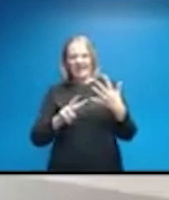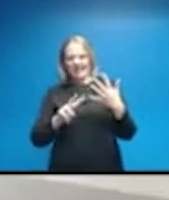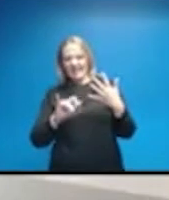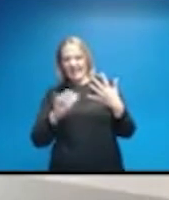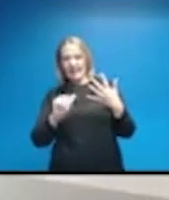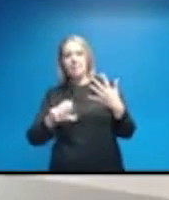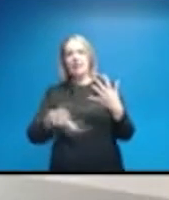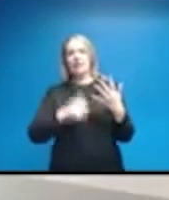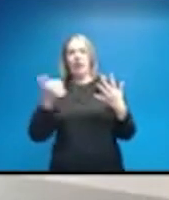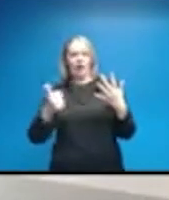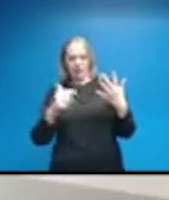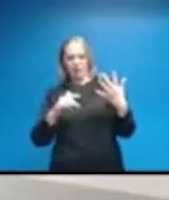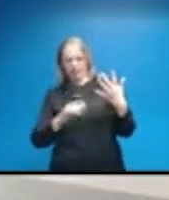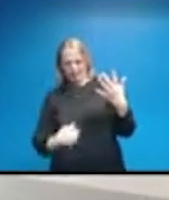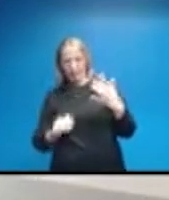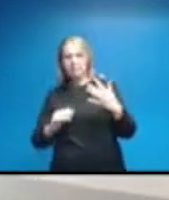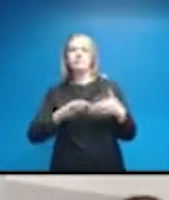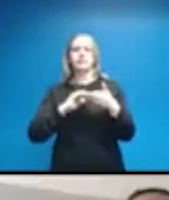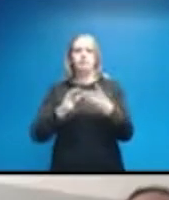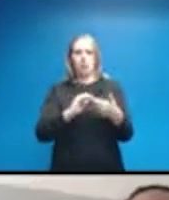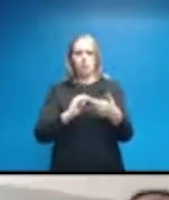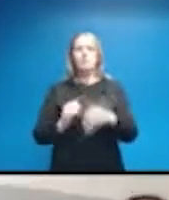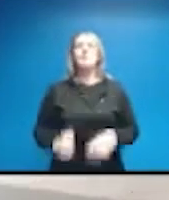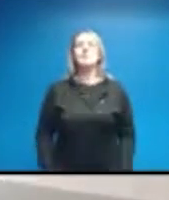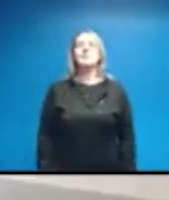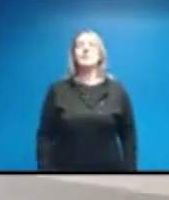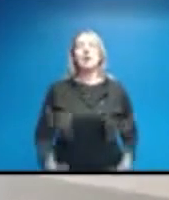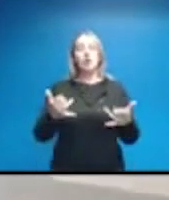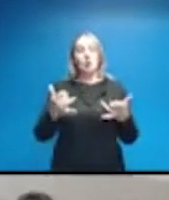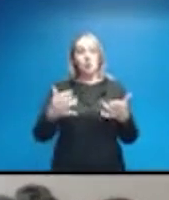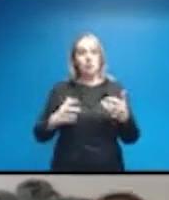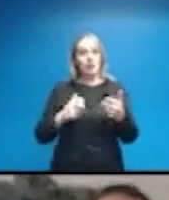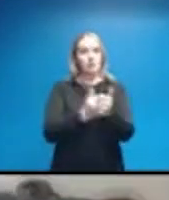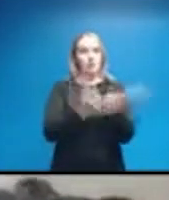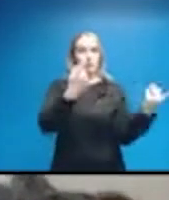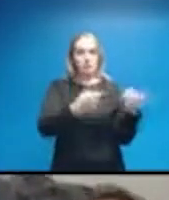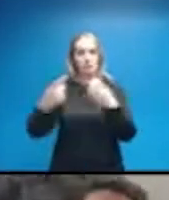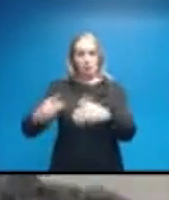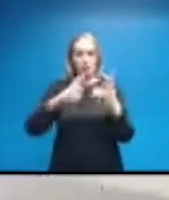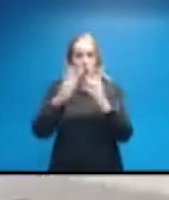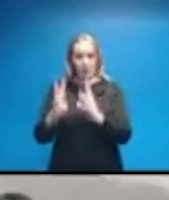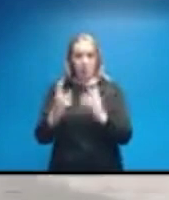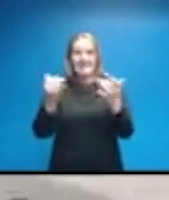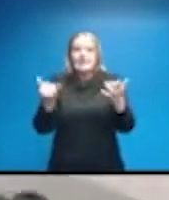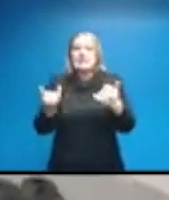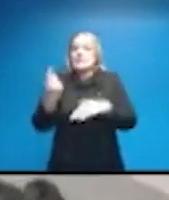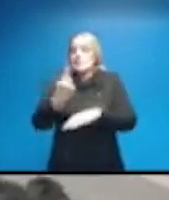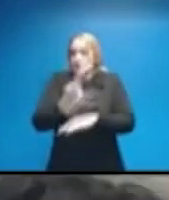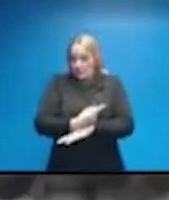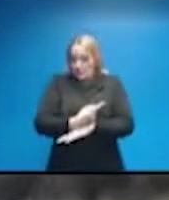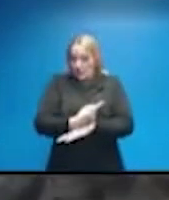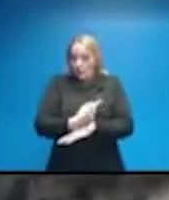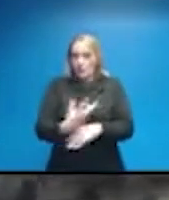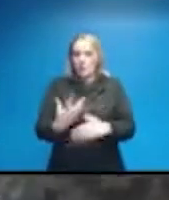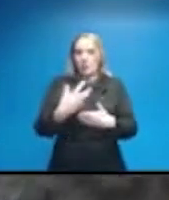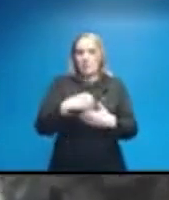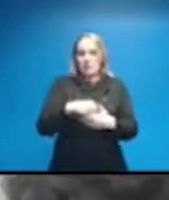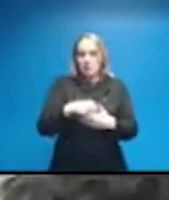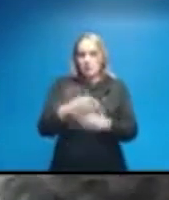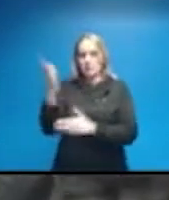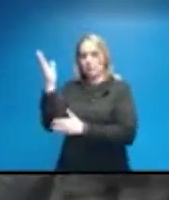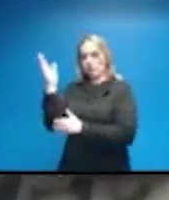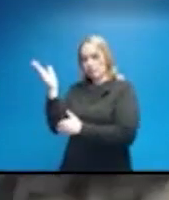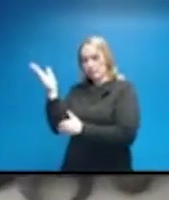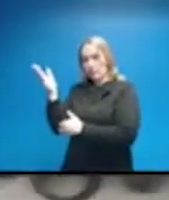So let me start with providing you with an update on the current weather conditions. Today we participated in a briefing with the